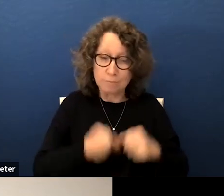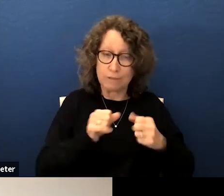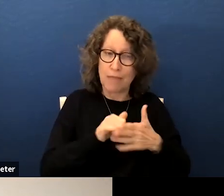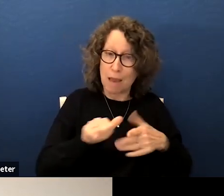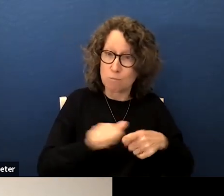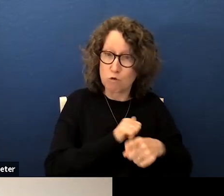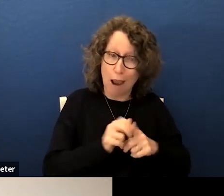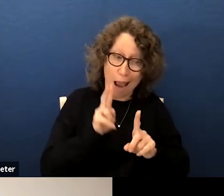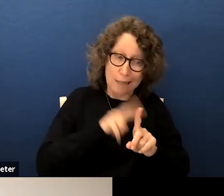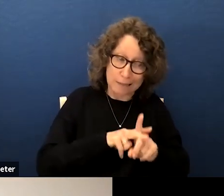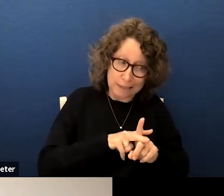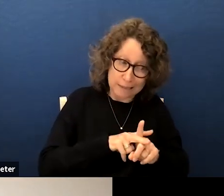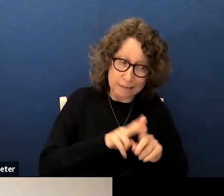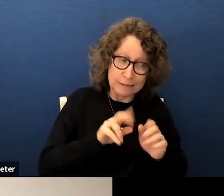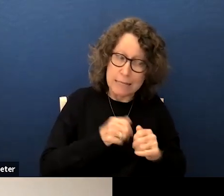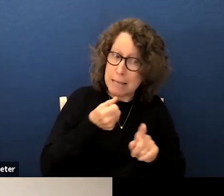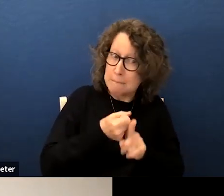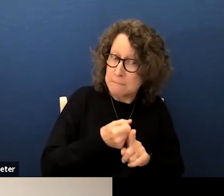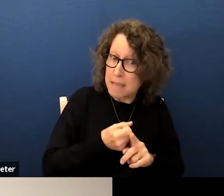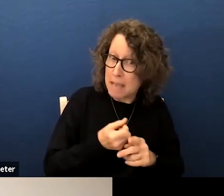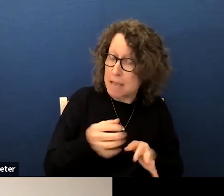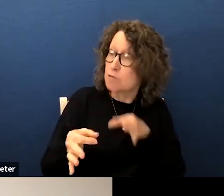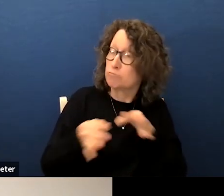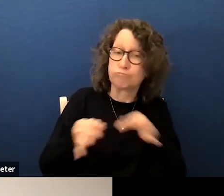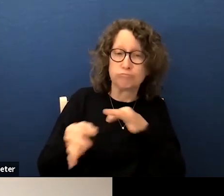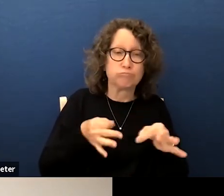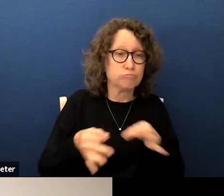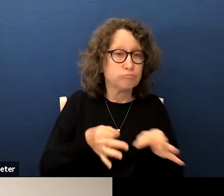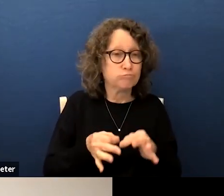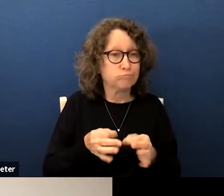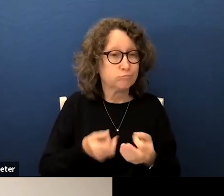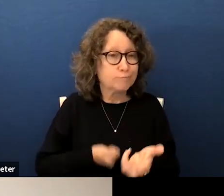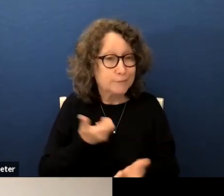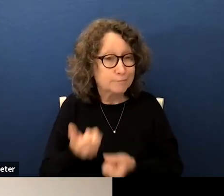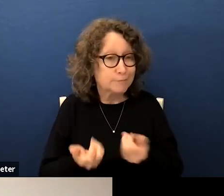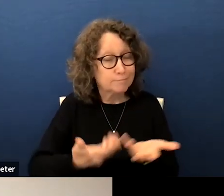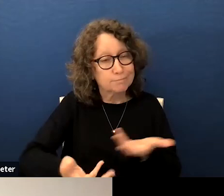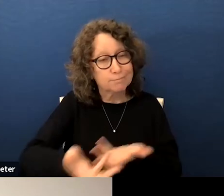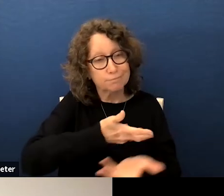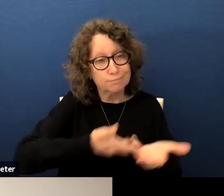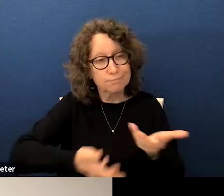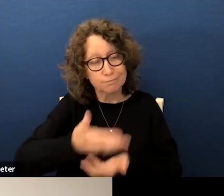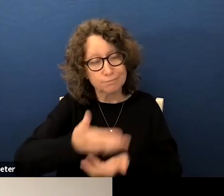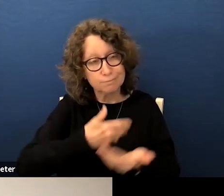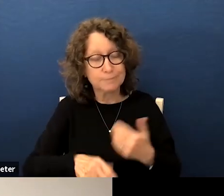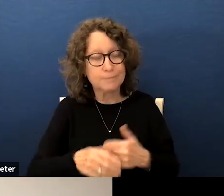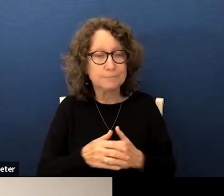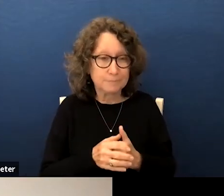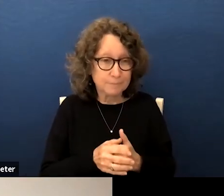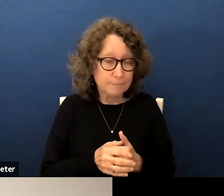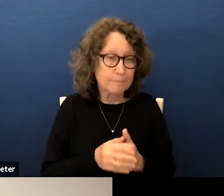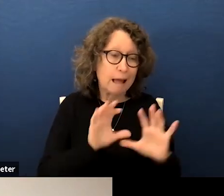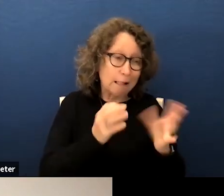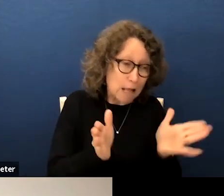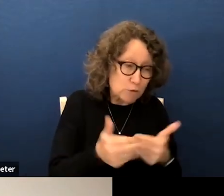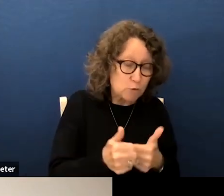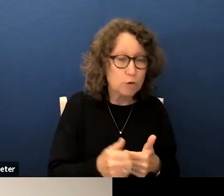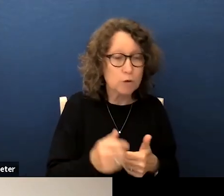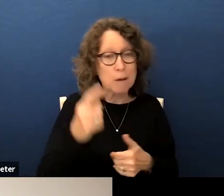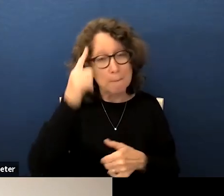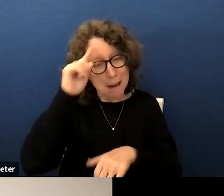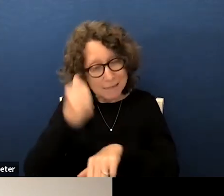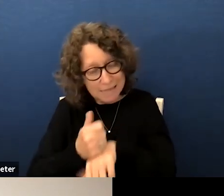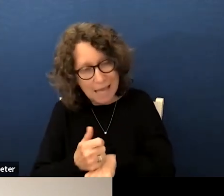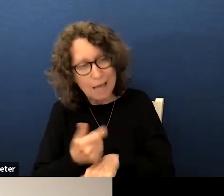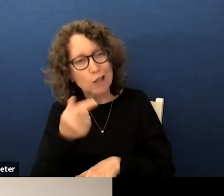practice or practices is having an impact in their in their classroom uh in their grade books and in their mindset you know so